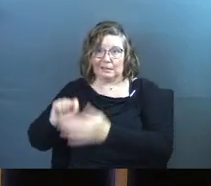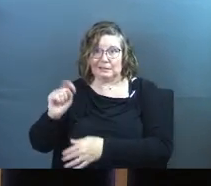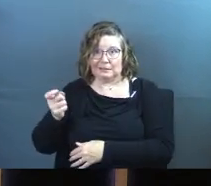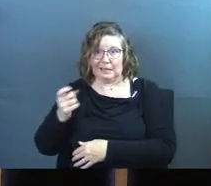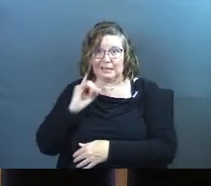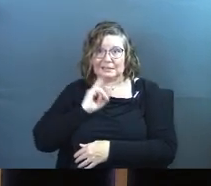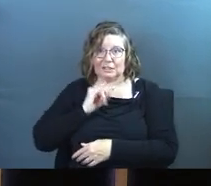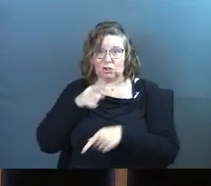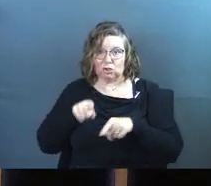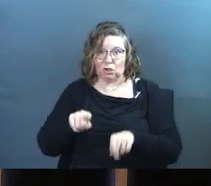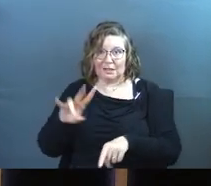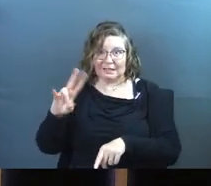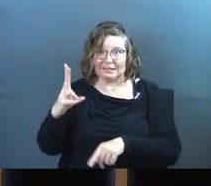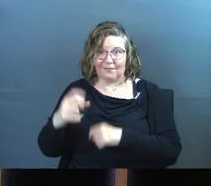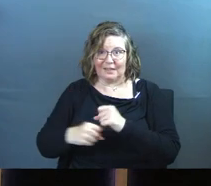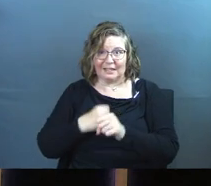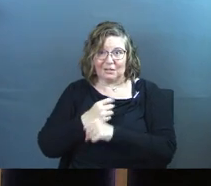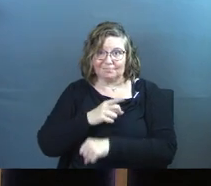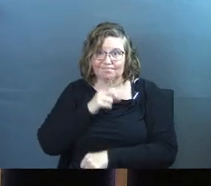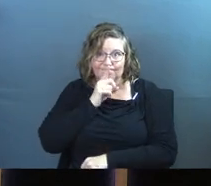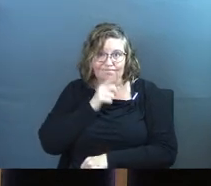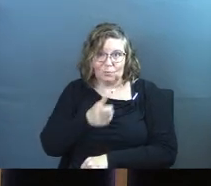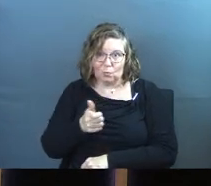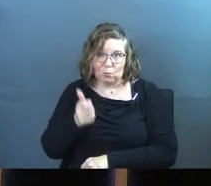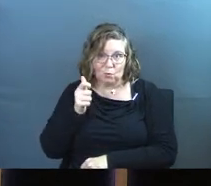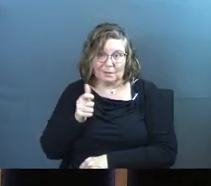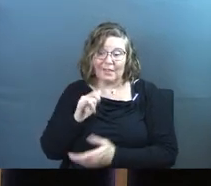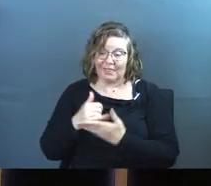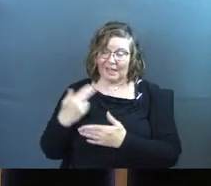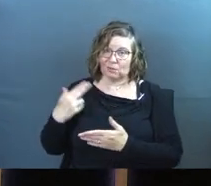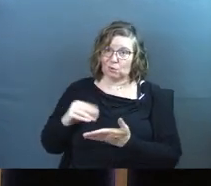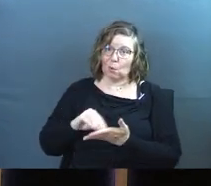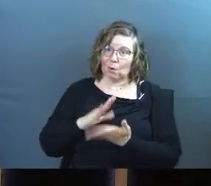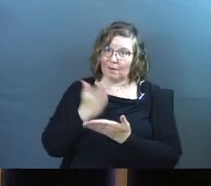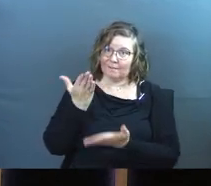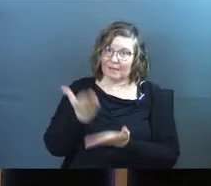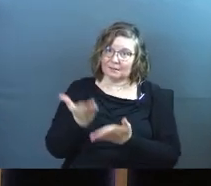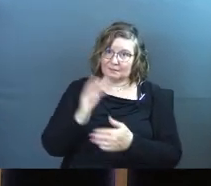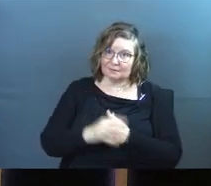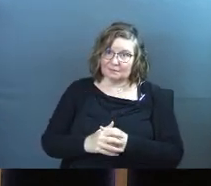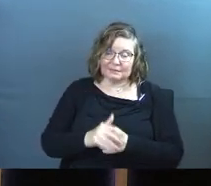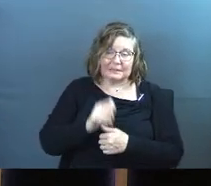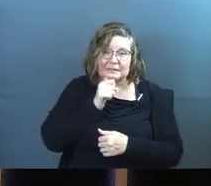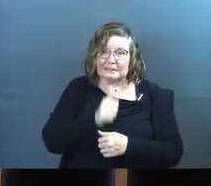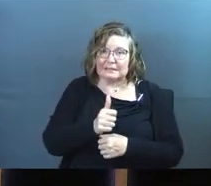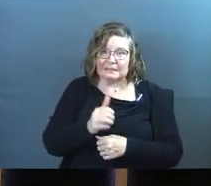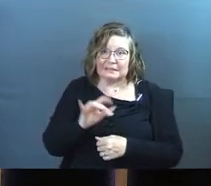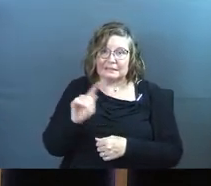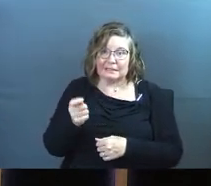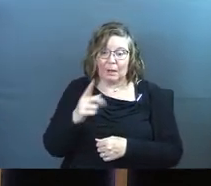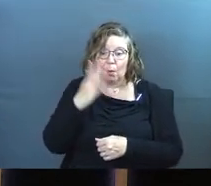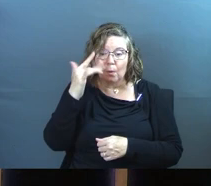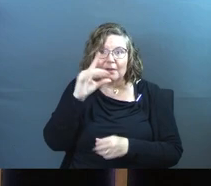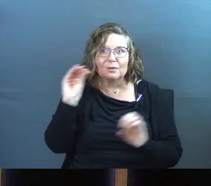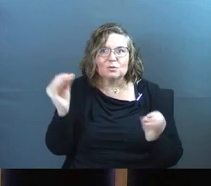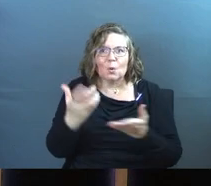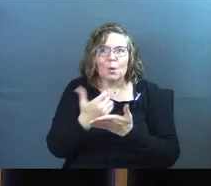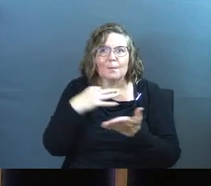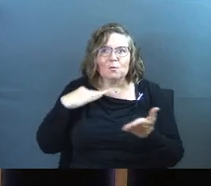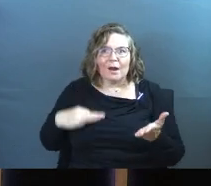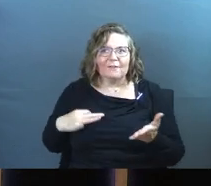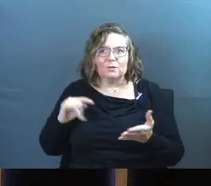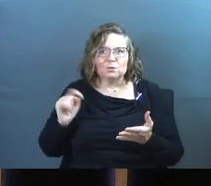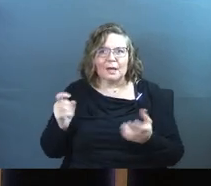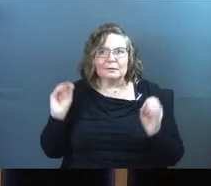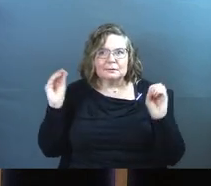during the seventh year. That's historical fact. Didn't tax them because there were no prophets to